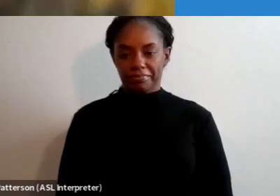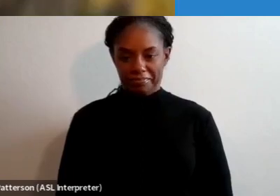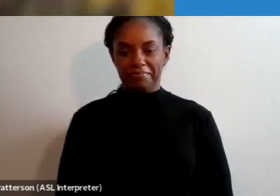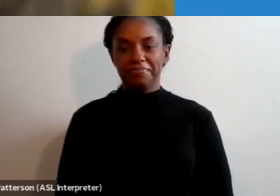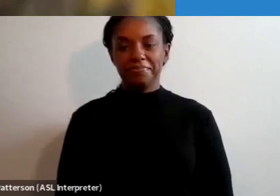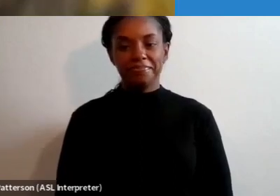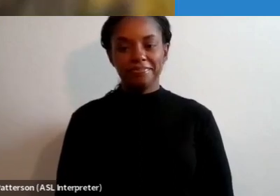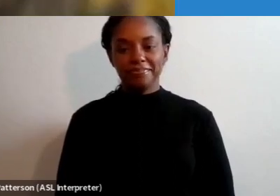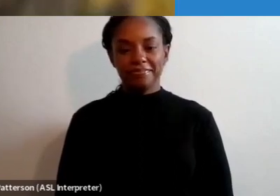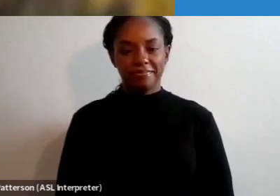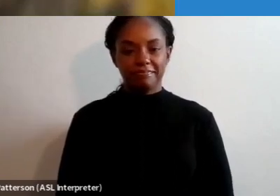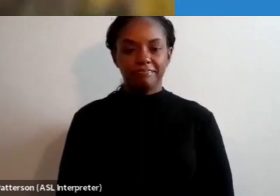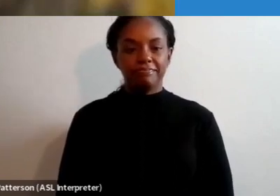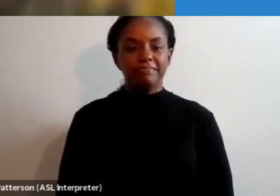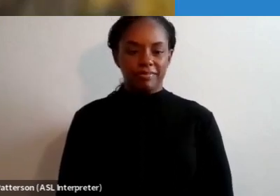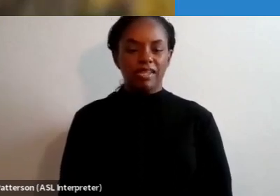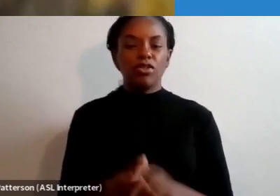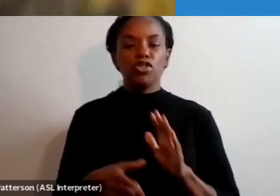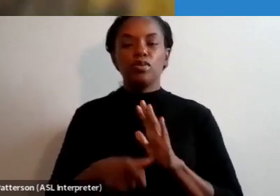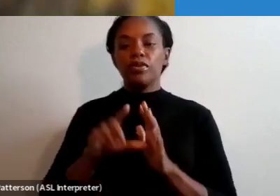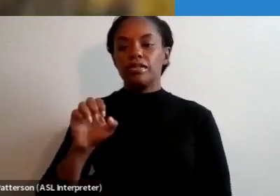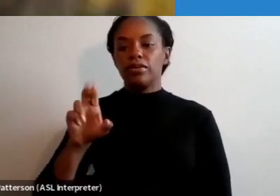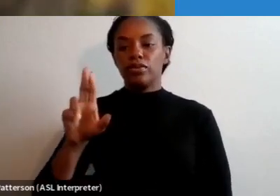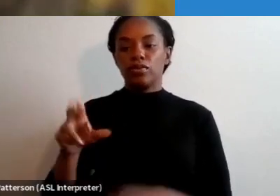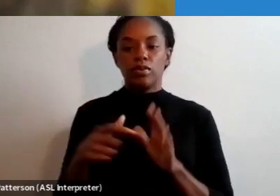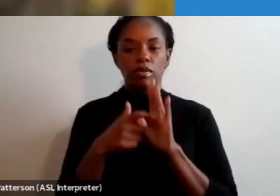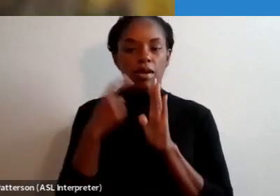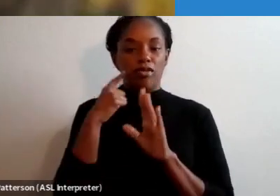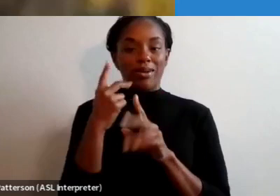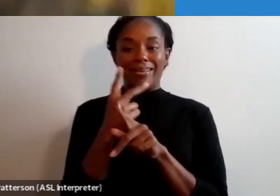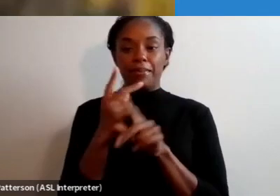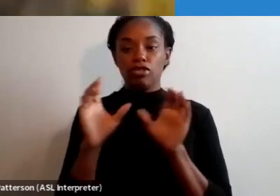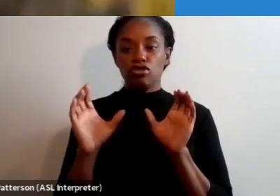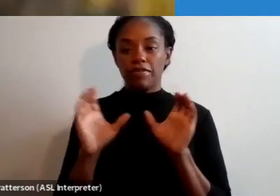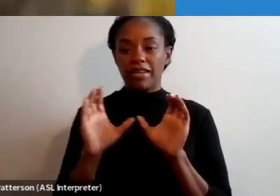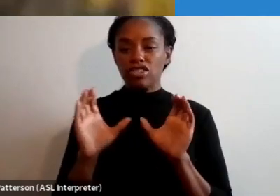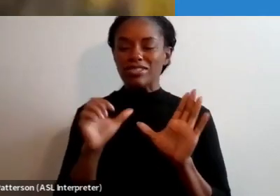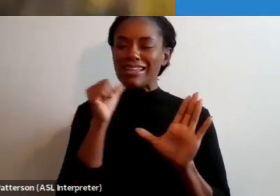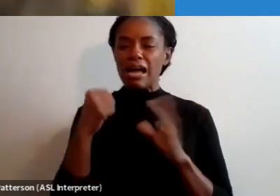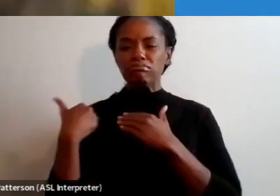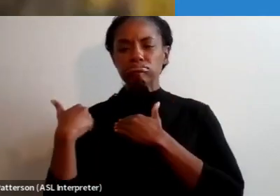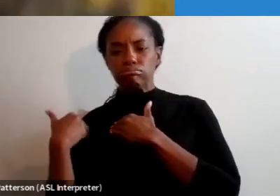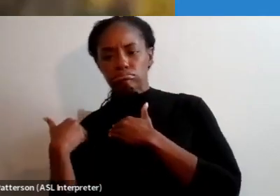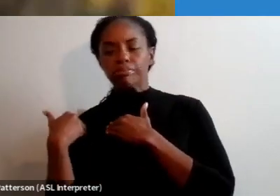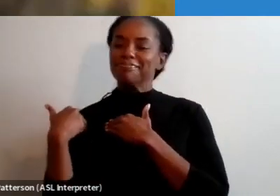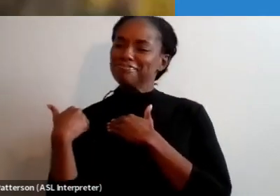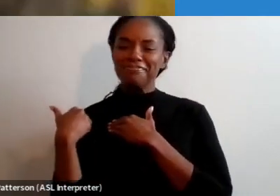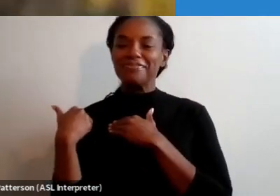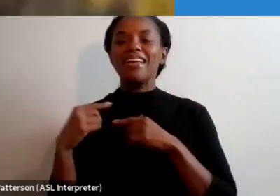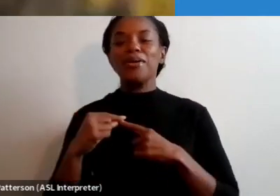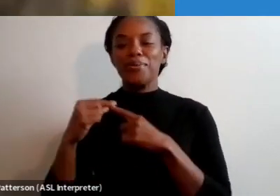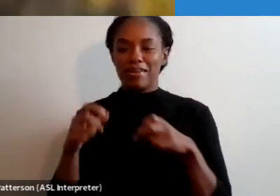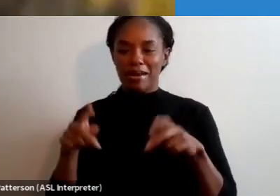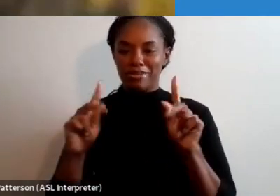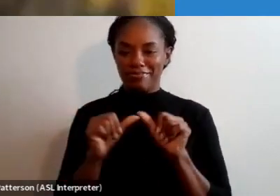Let's view the CE requirements associated with maintaining certification, not as a burden, but as unique opportunities to press